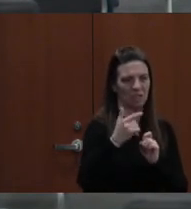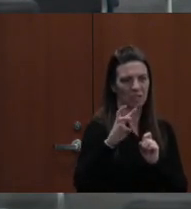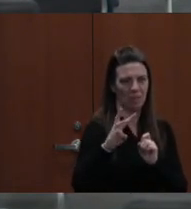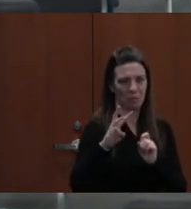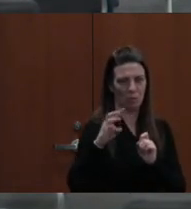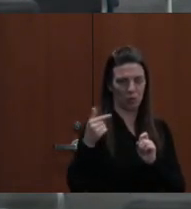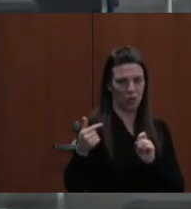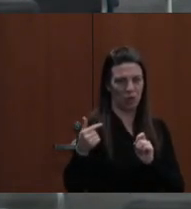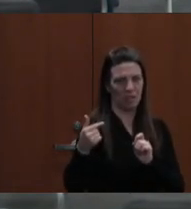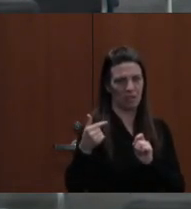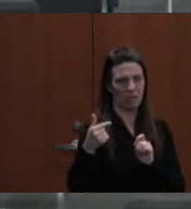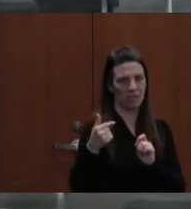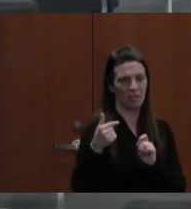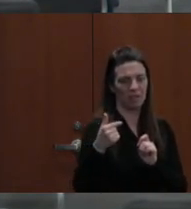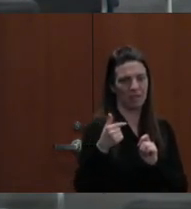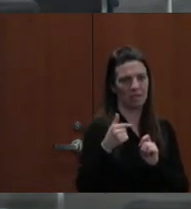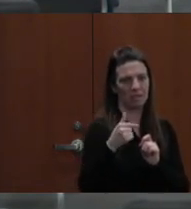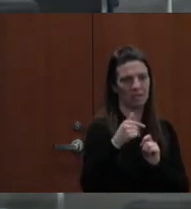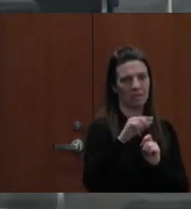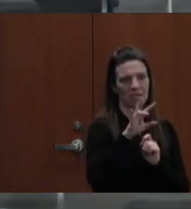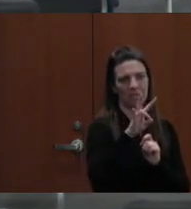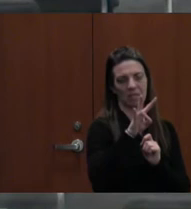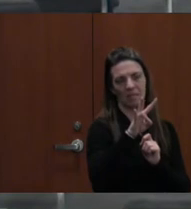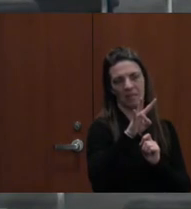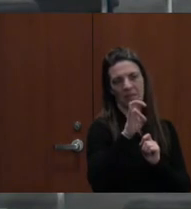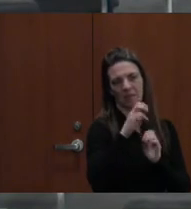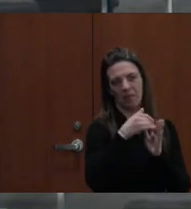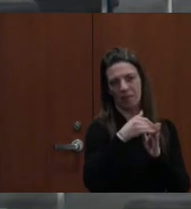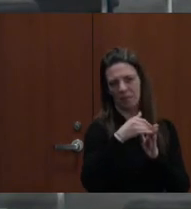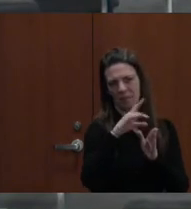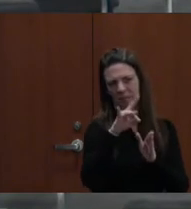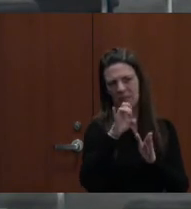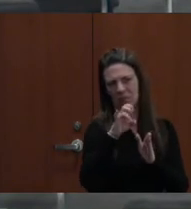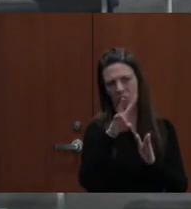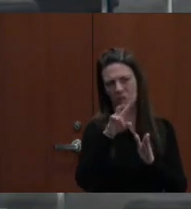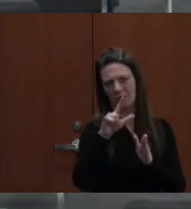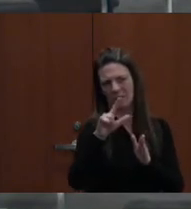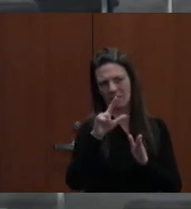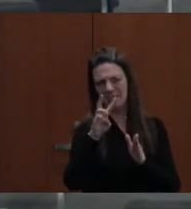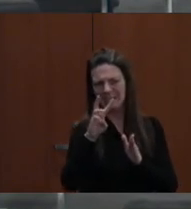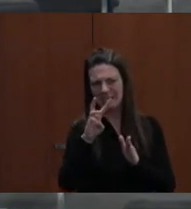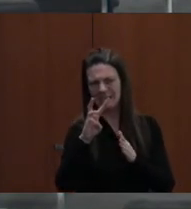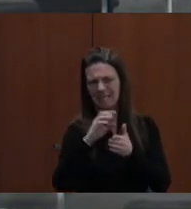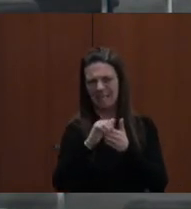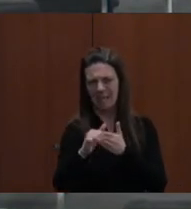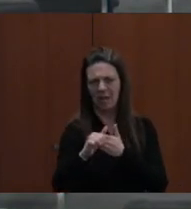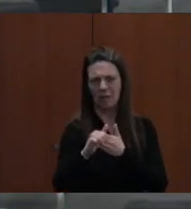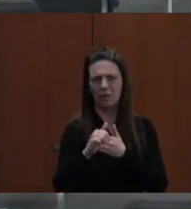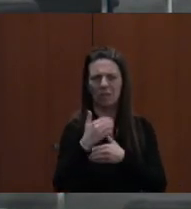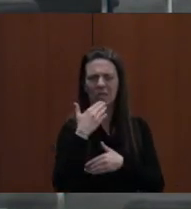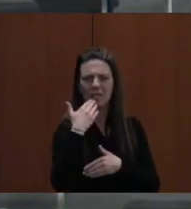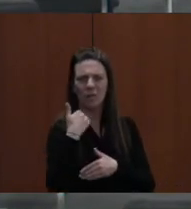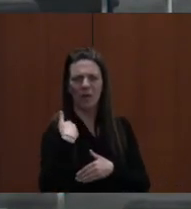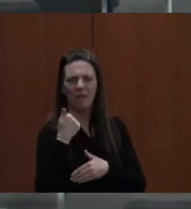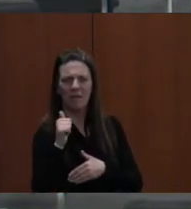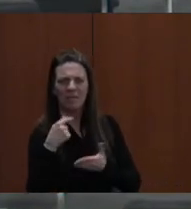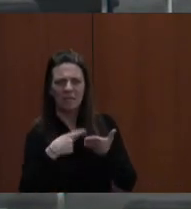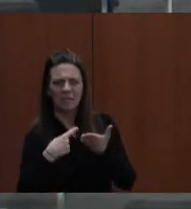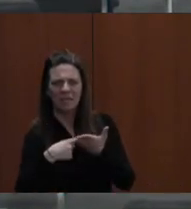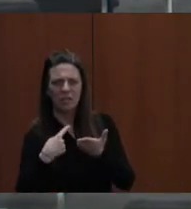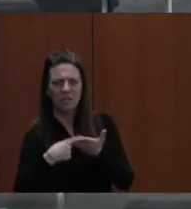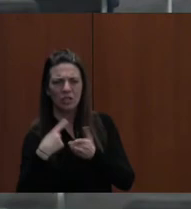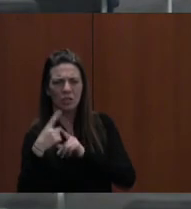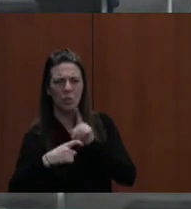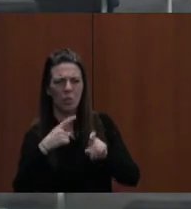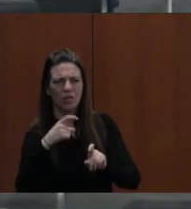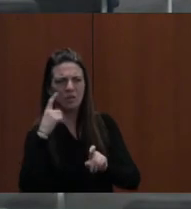,785. Thank you. Is there a second? Second. Thank you, Dr. Zandmeyer. Any discussion, any questions for Mr.